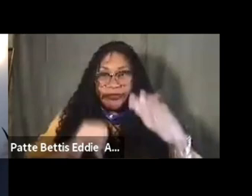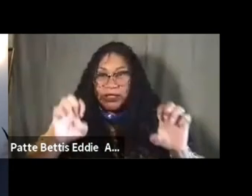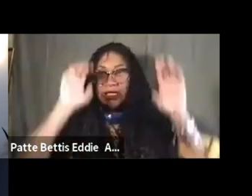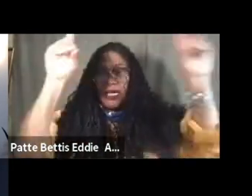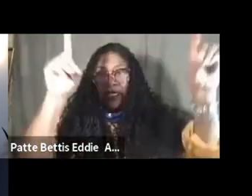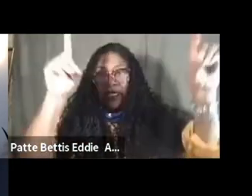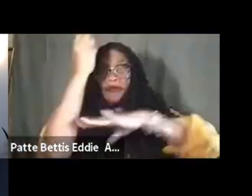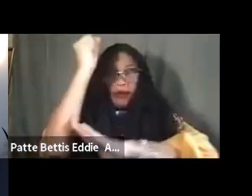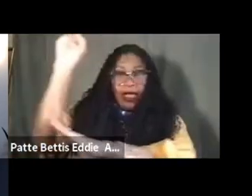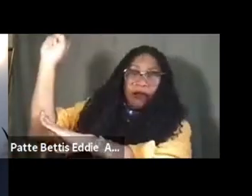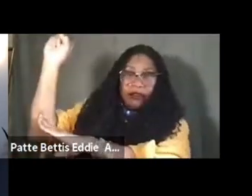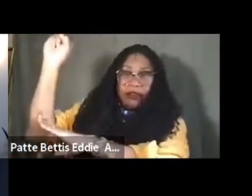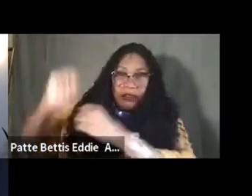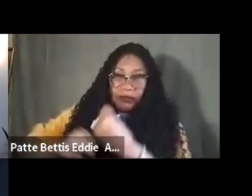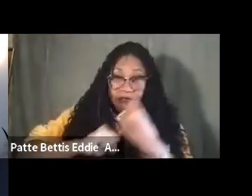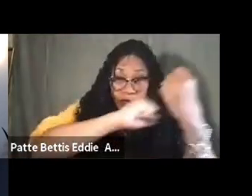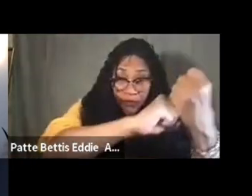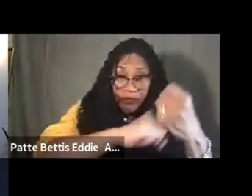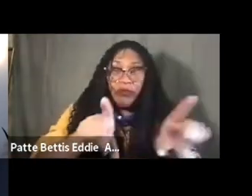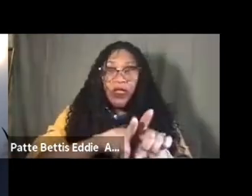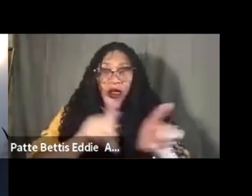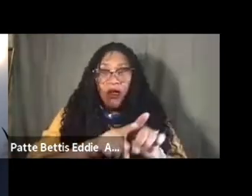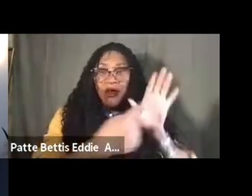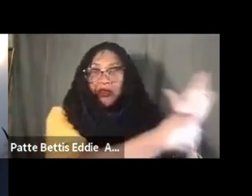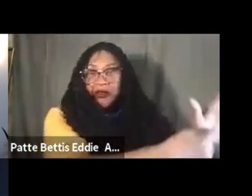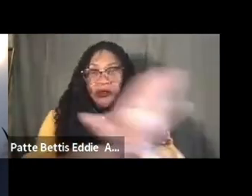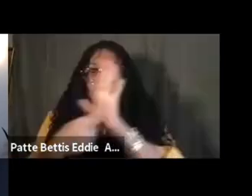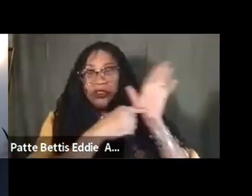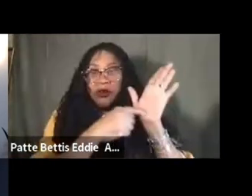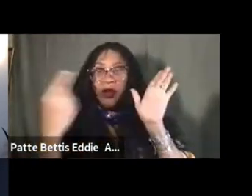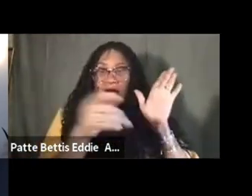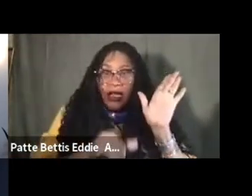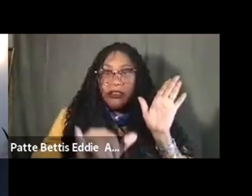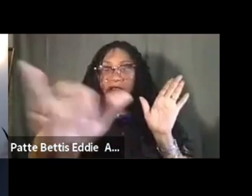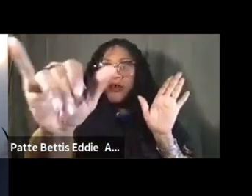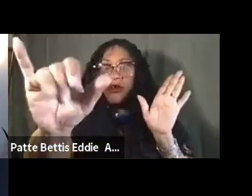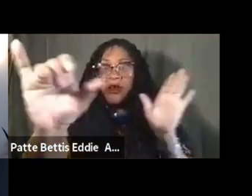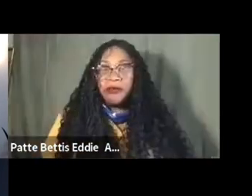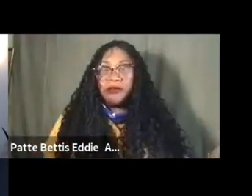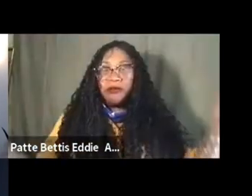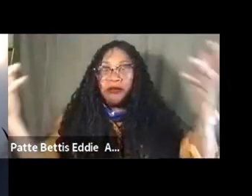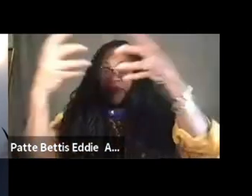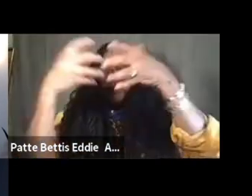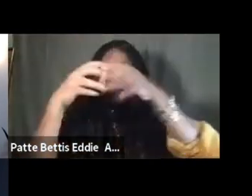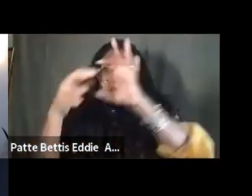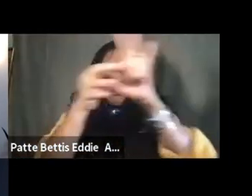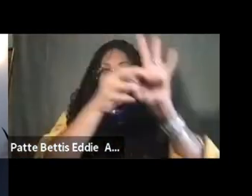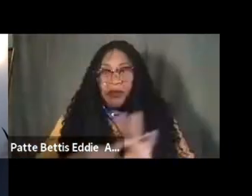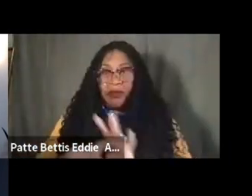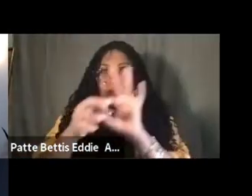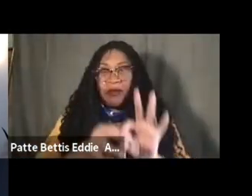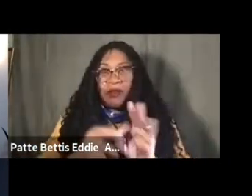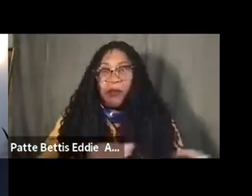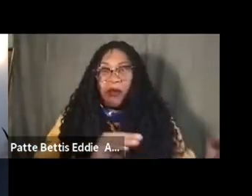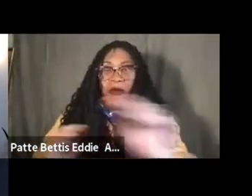activism, and advocacy to model an alternative arts ecosystem that accelerates movement Black and Brown youth and